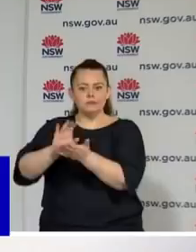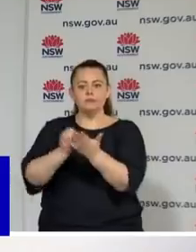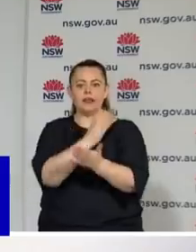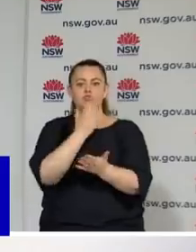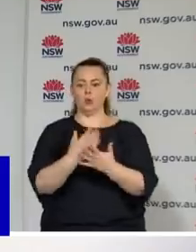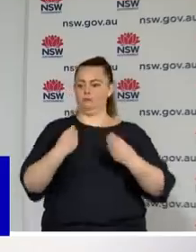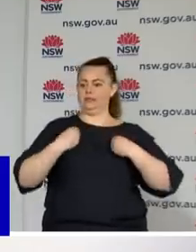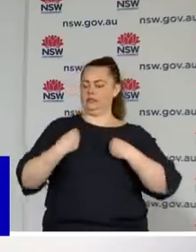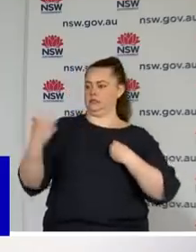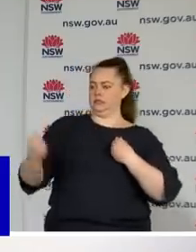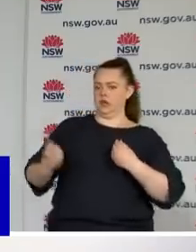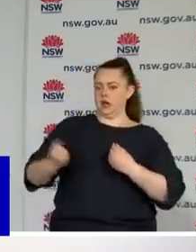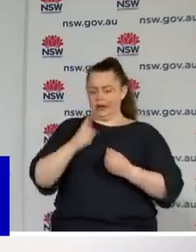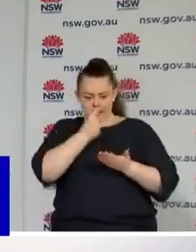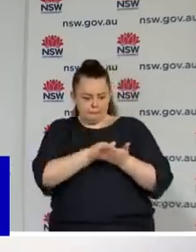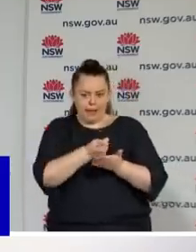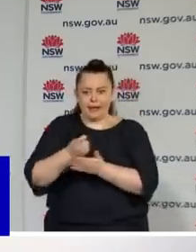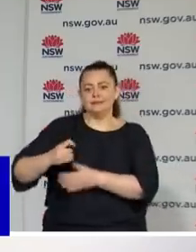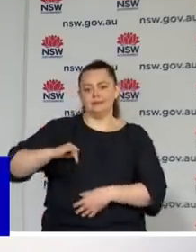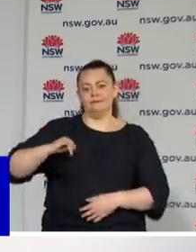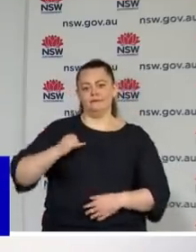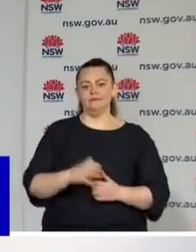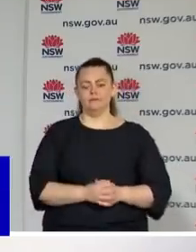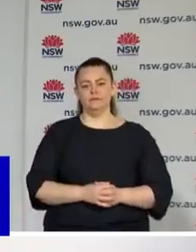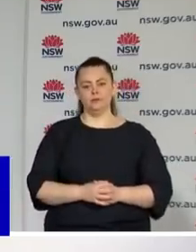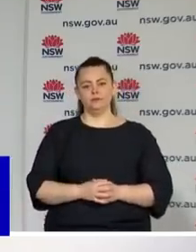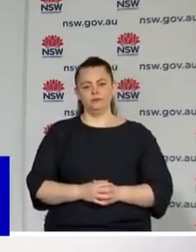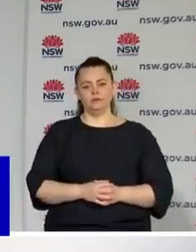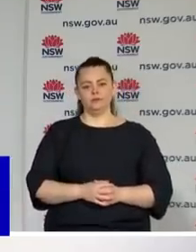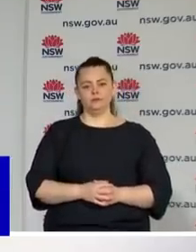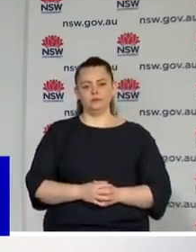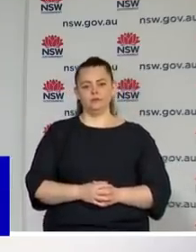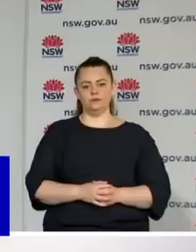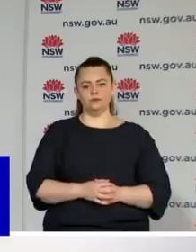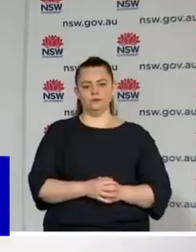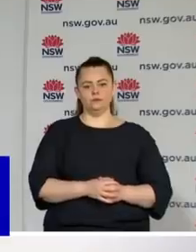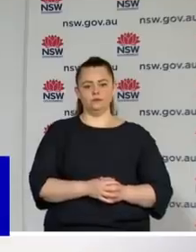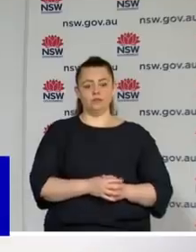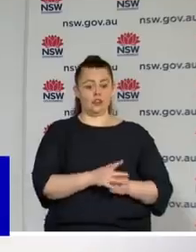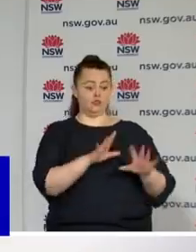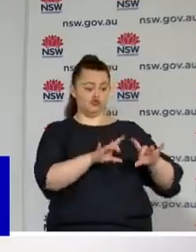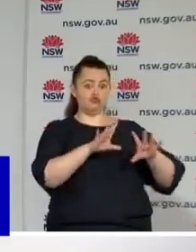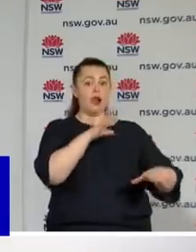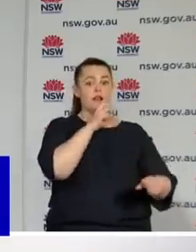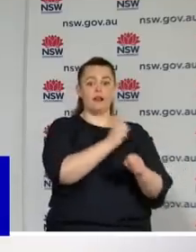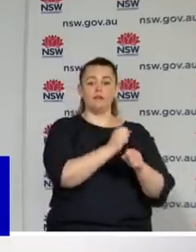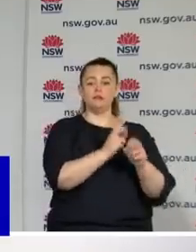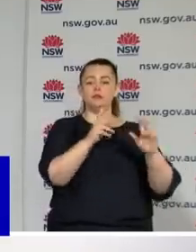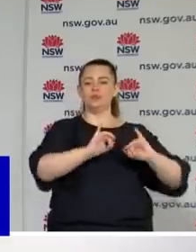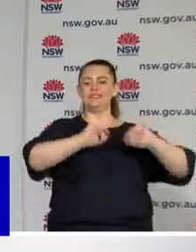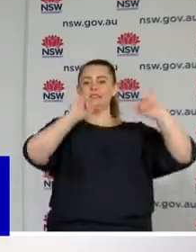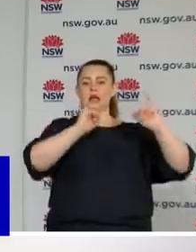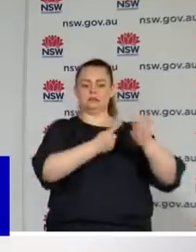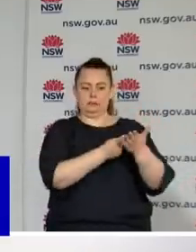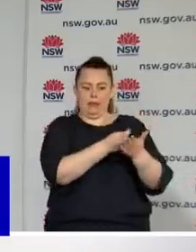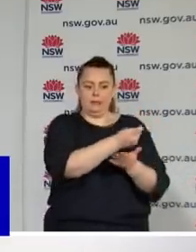people come back into work during this period of time, as the disaster payment finishes from the federal government, that the New South Wales government